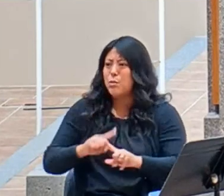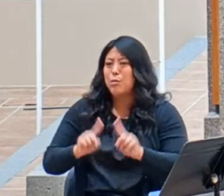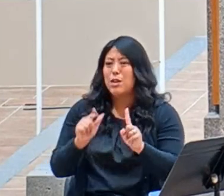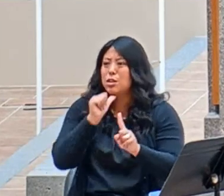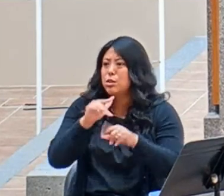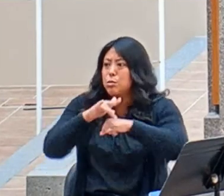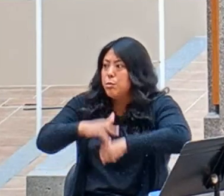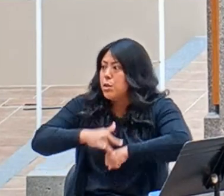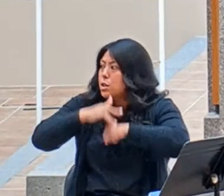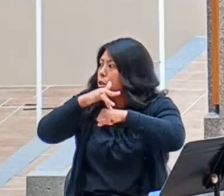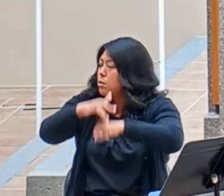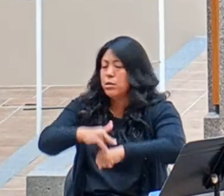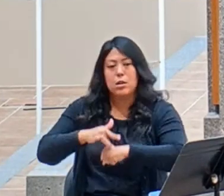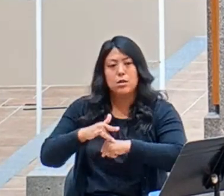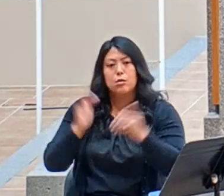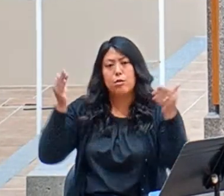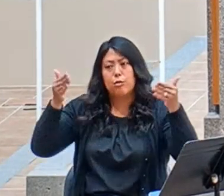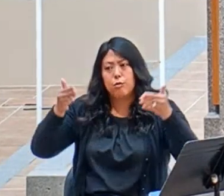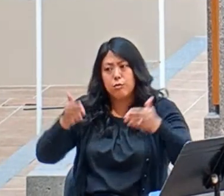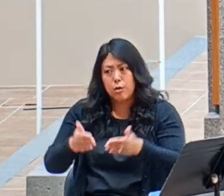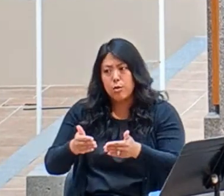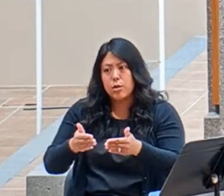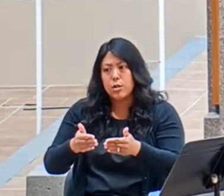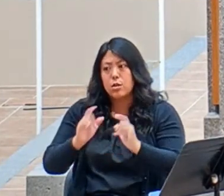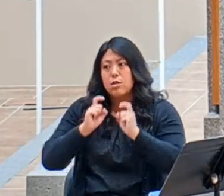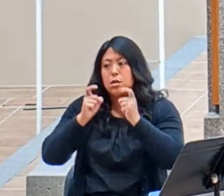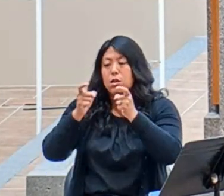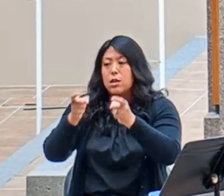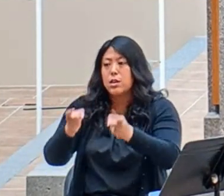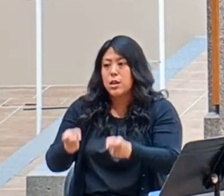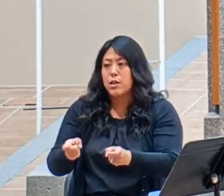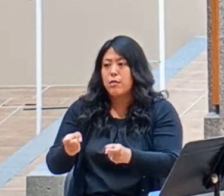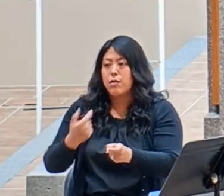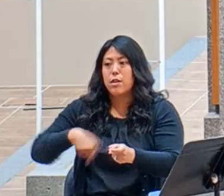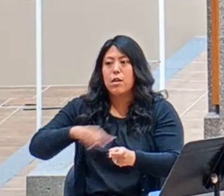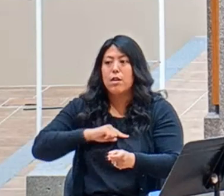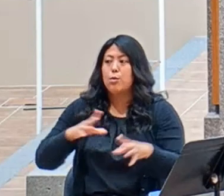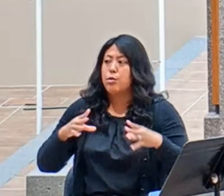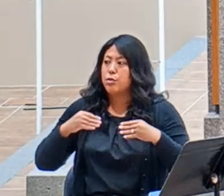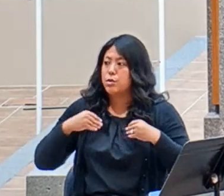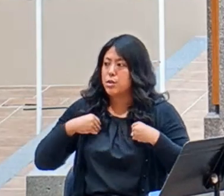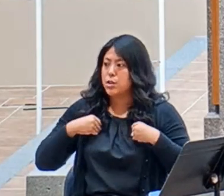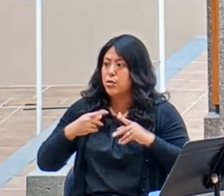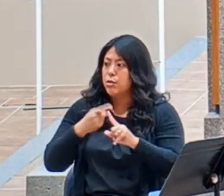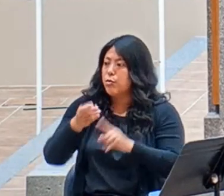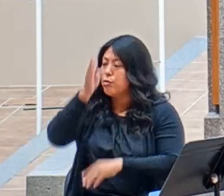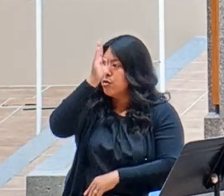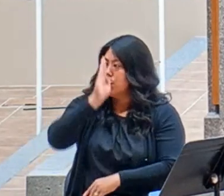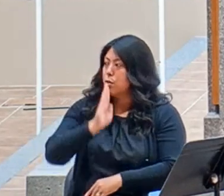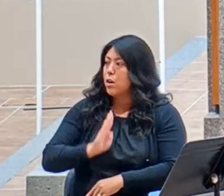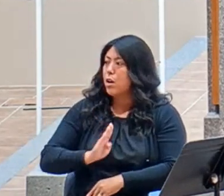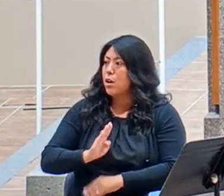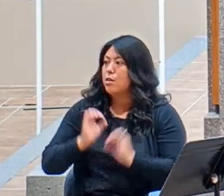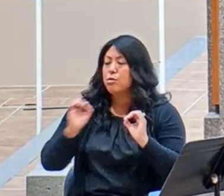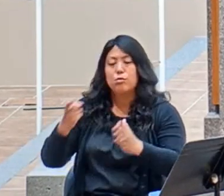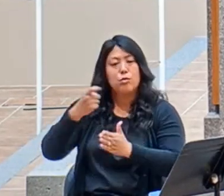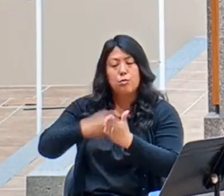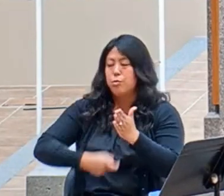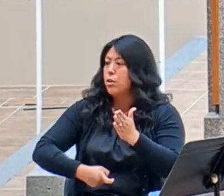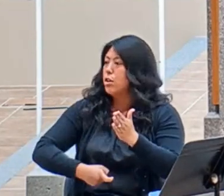consumed by it. Focus on that gift given to all of us, which has no price